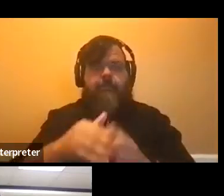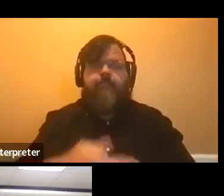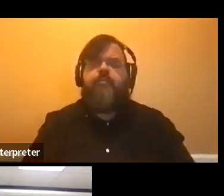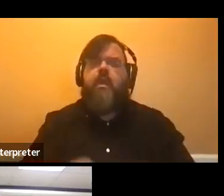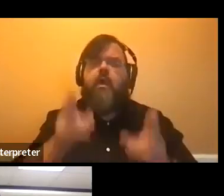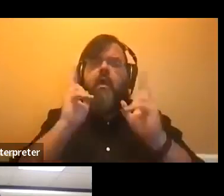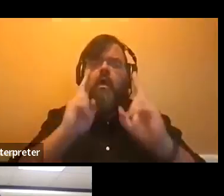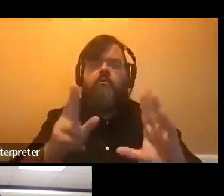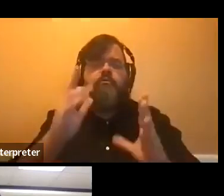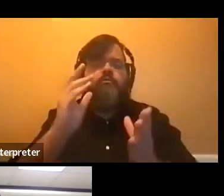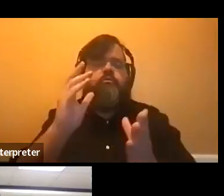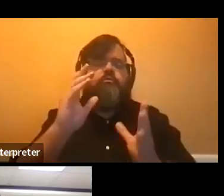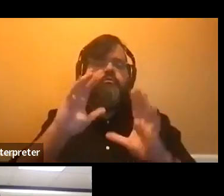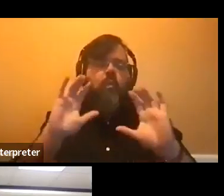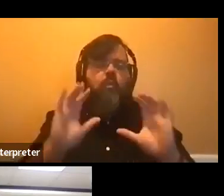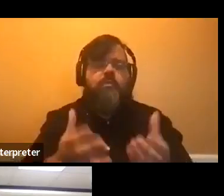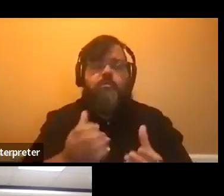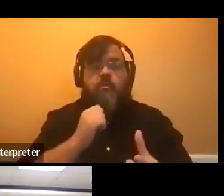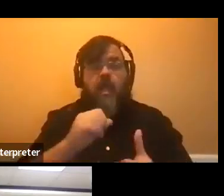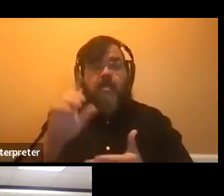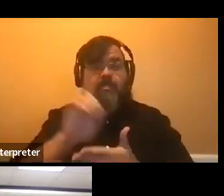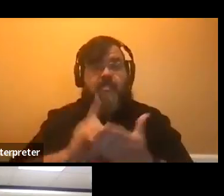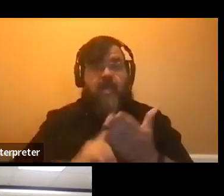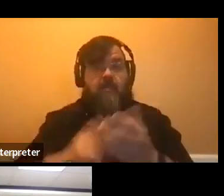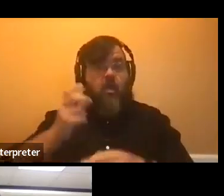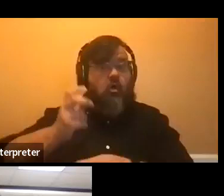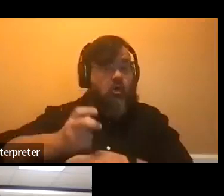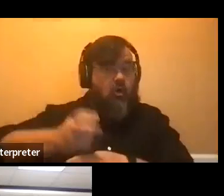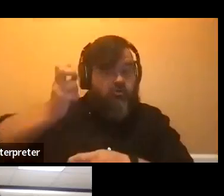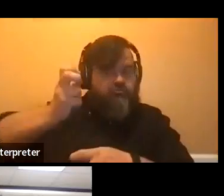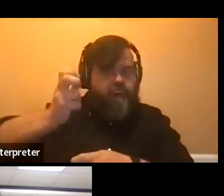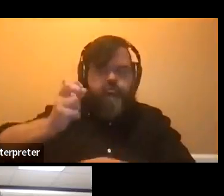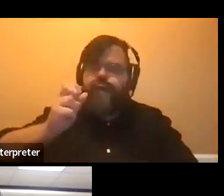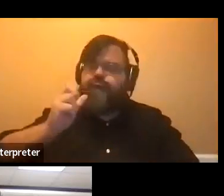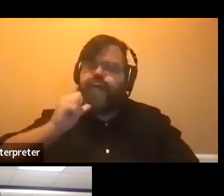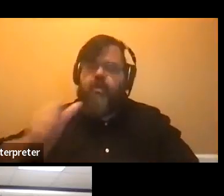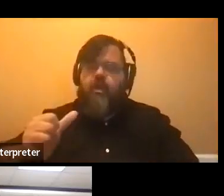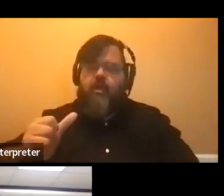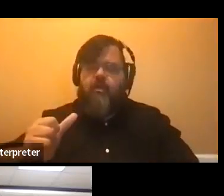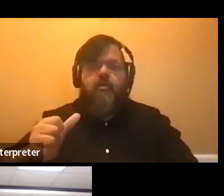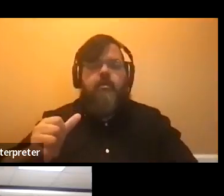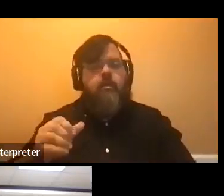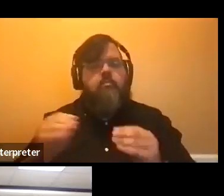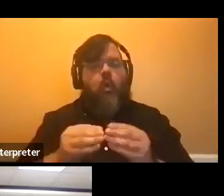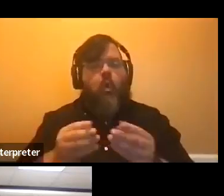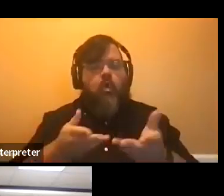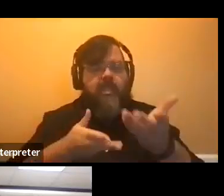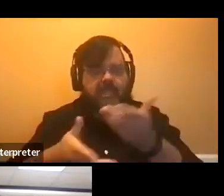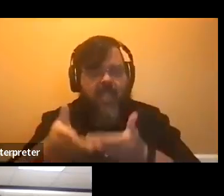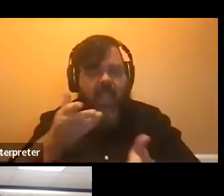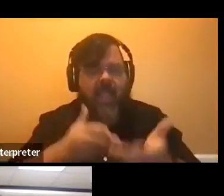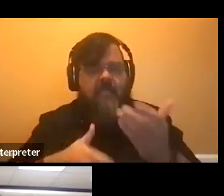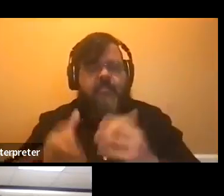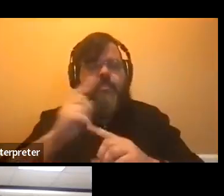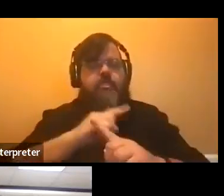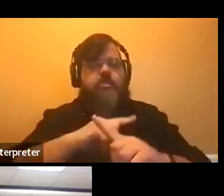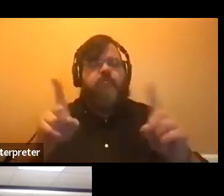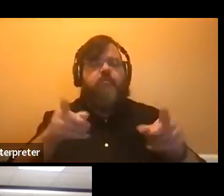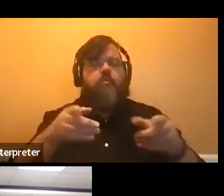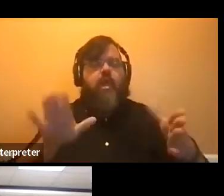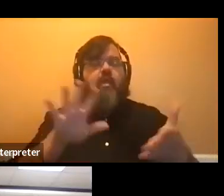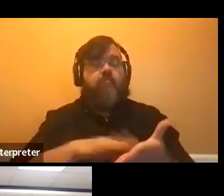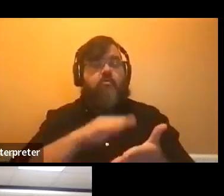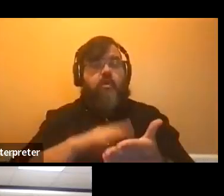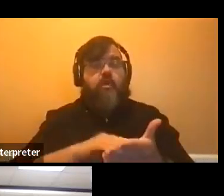aren't designed to be harder. They're designed to be more engaged in a different way of learning. So a small class